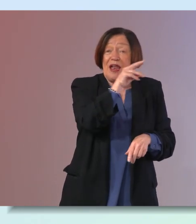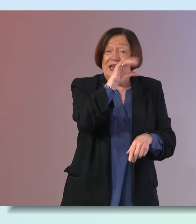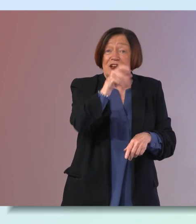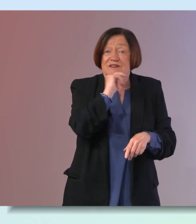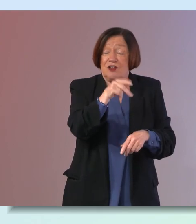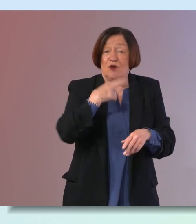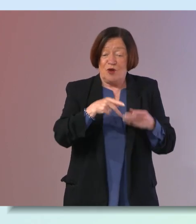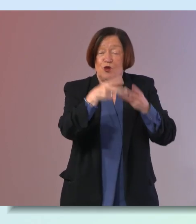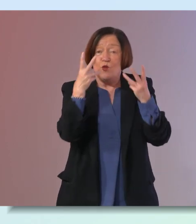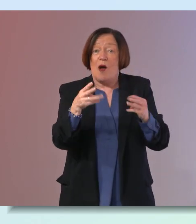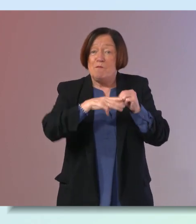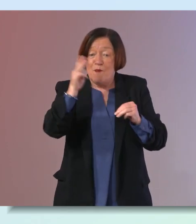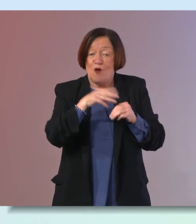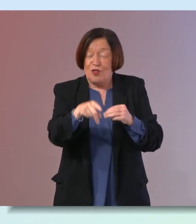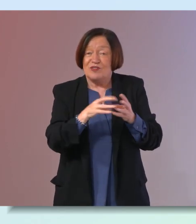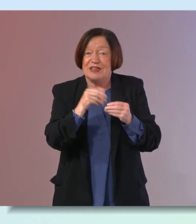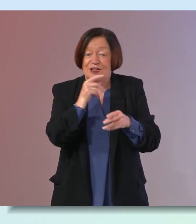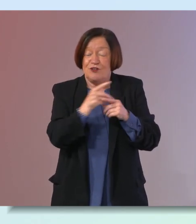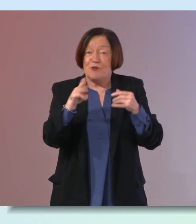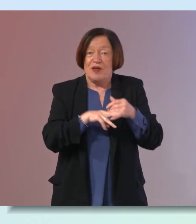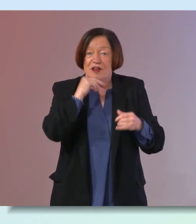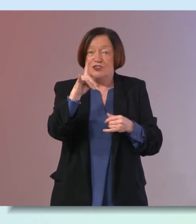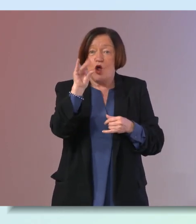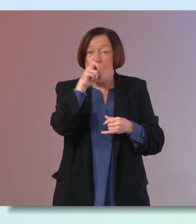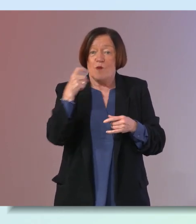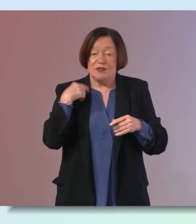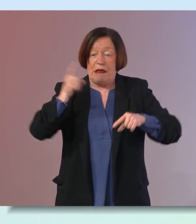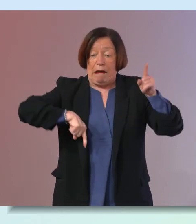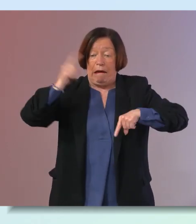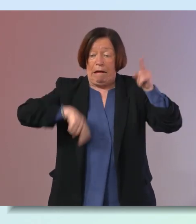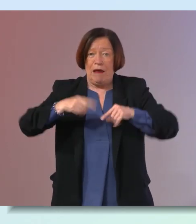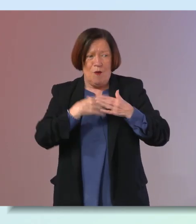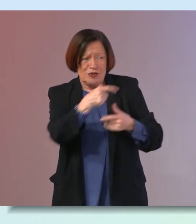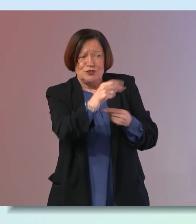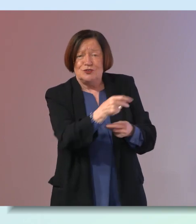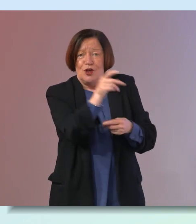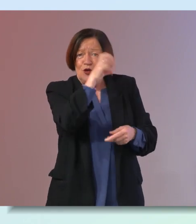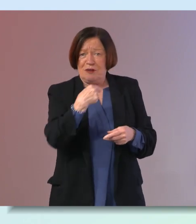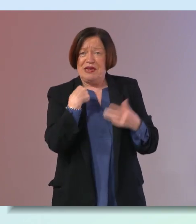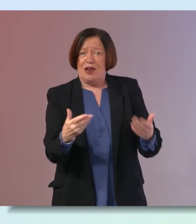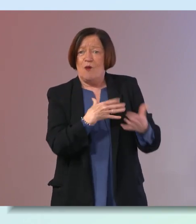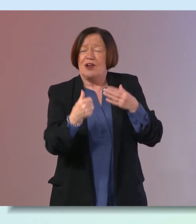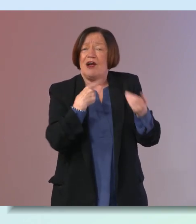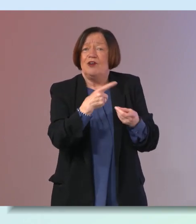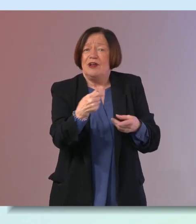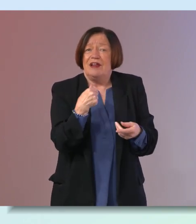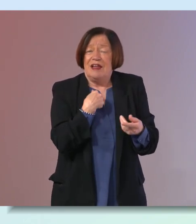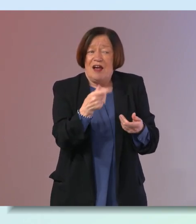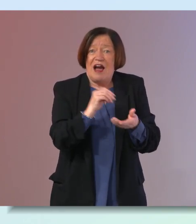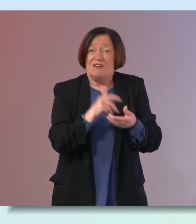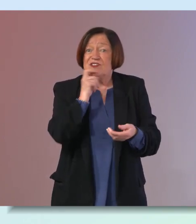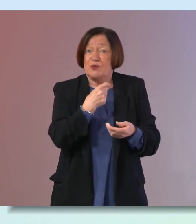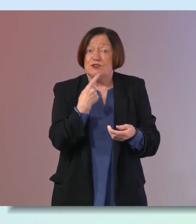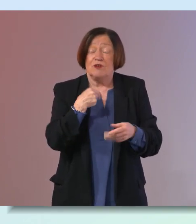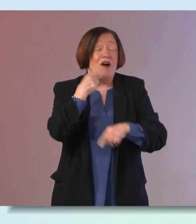almost like you want more of those things around the menopause because your hormones fluctuate so what do you do looking at me now what do i do because i would have a really sweet tooth